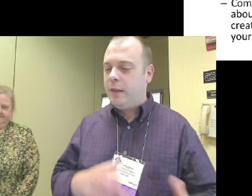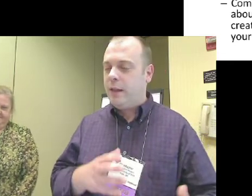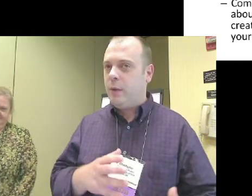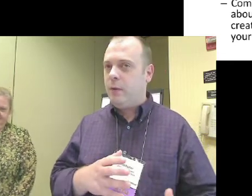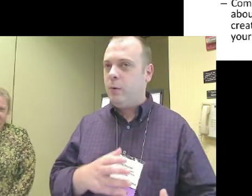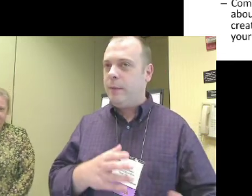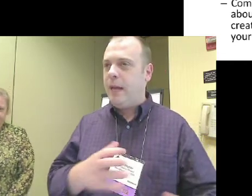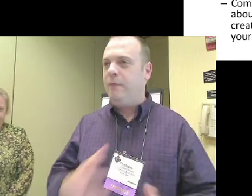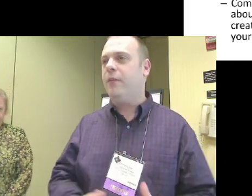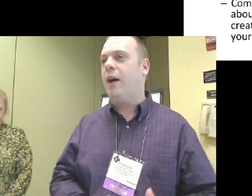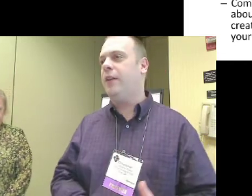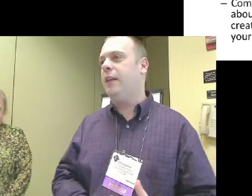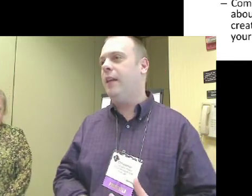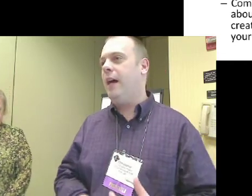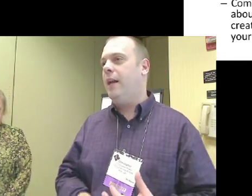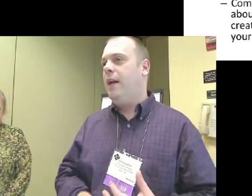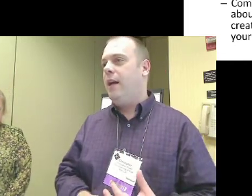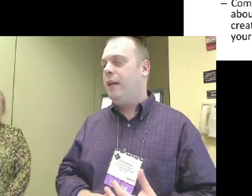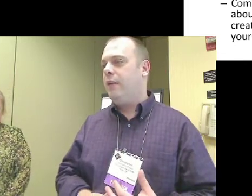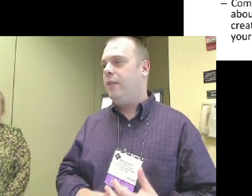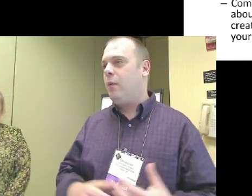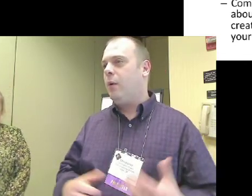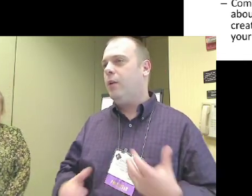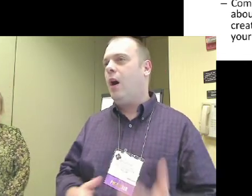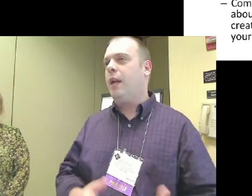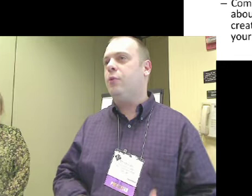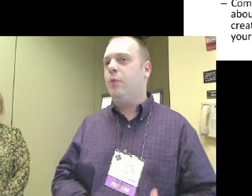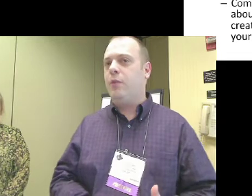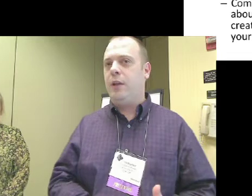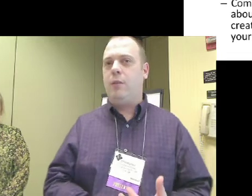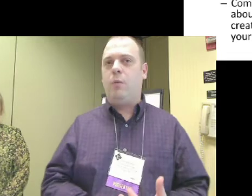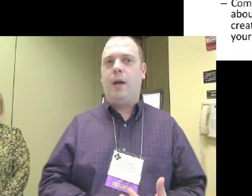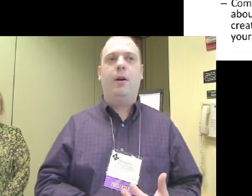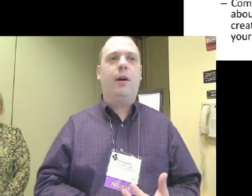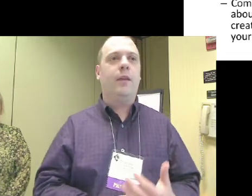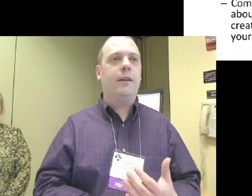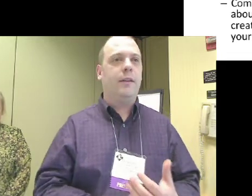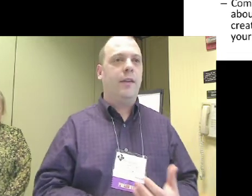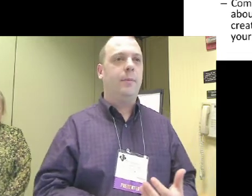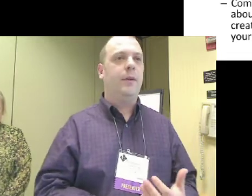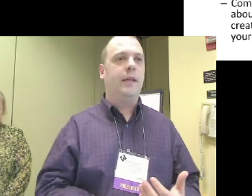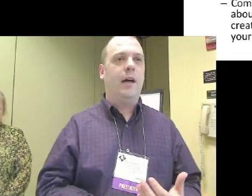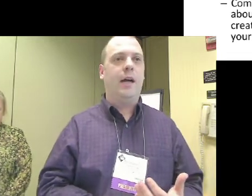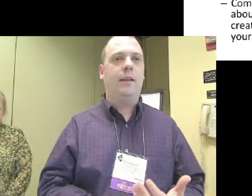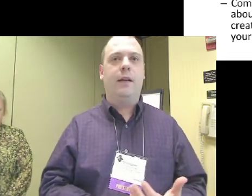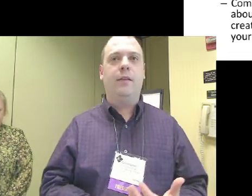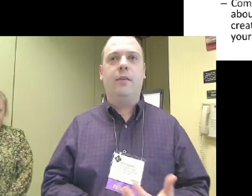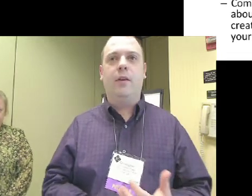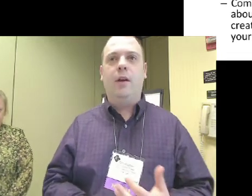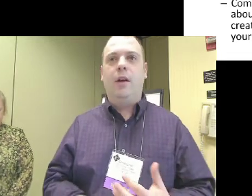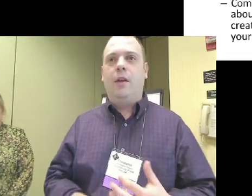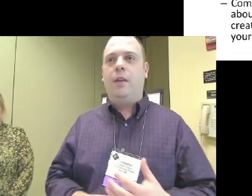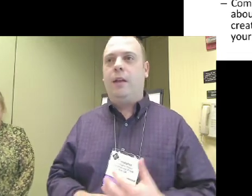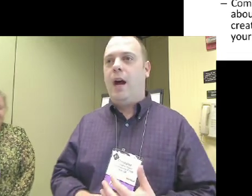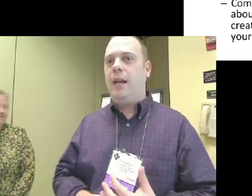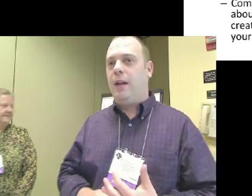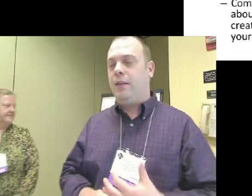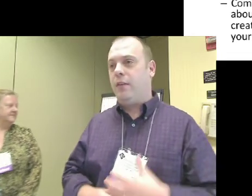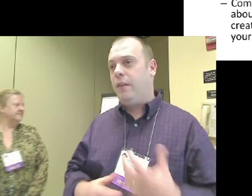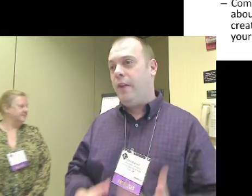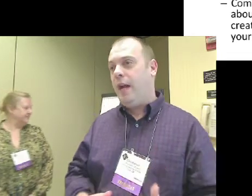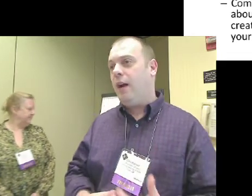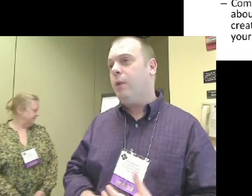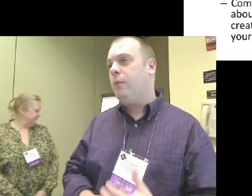One thing that we will be emphasizing in that is that we're not interested in web content accessibility guidelines. The